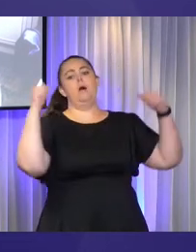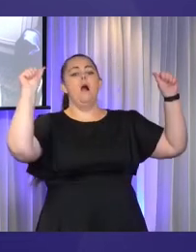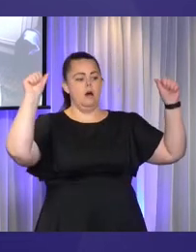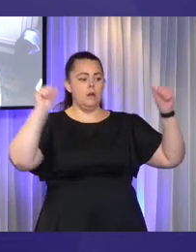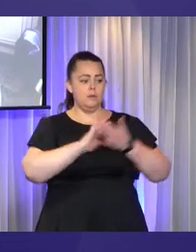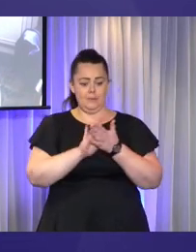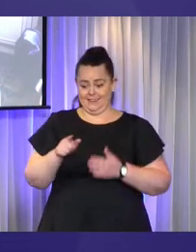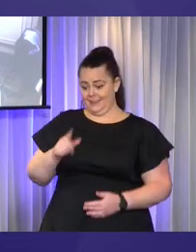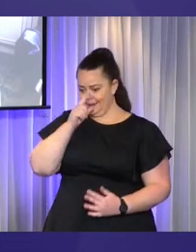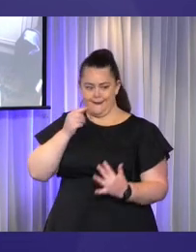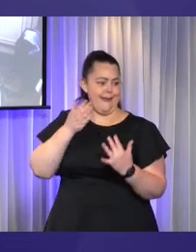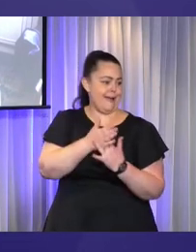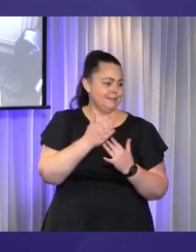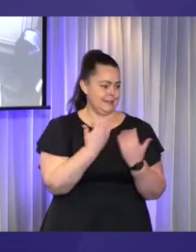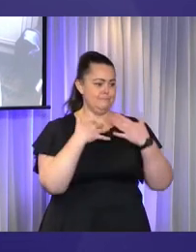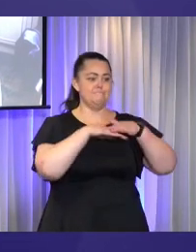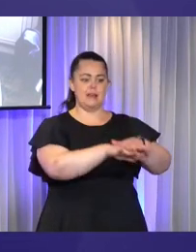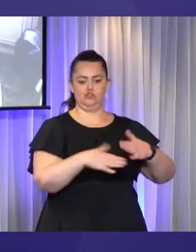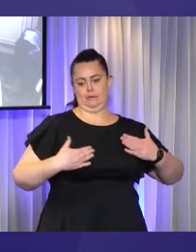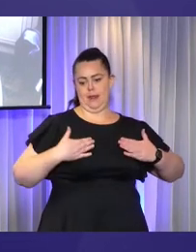access mainstream health supports.